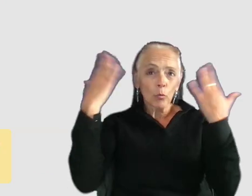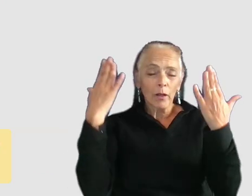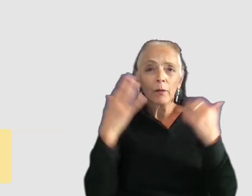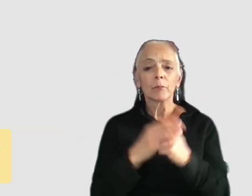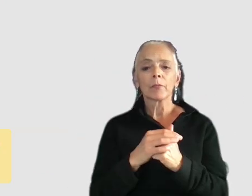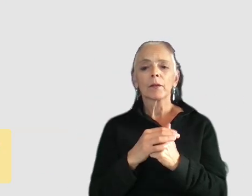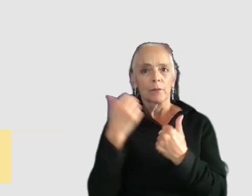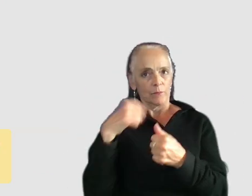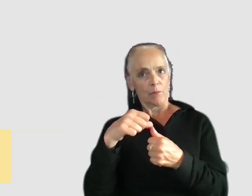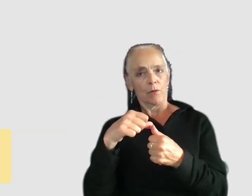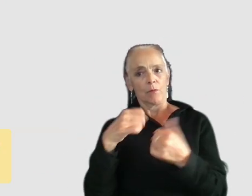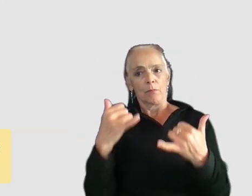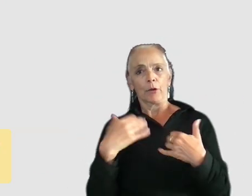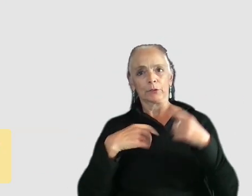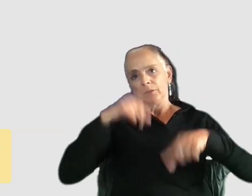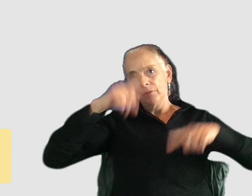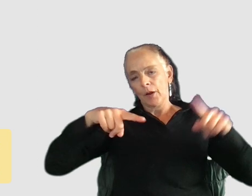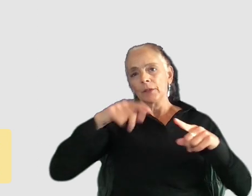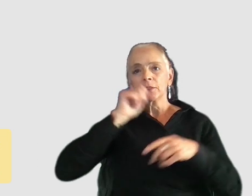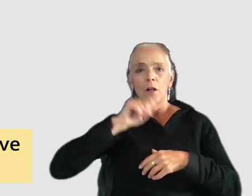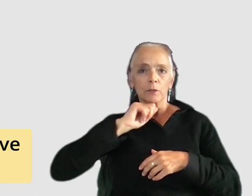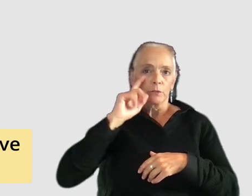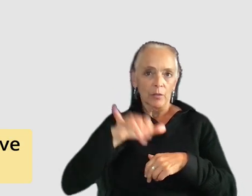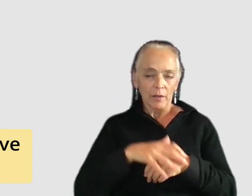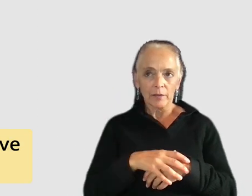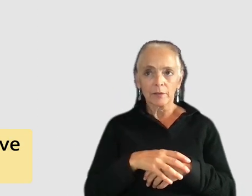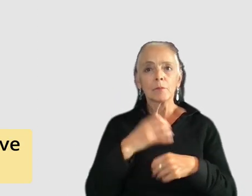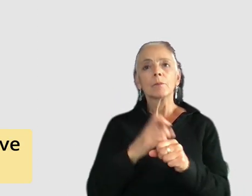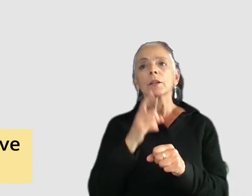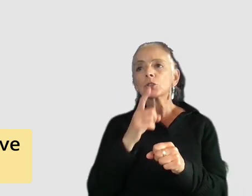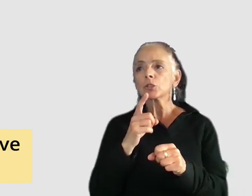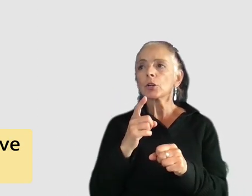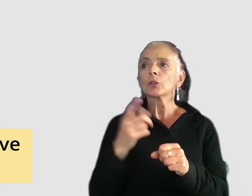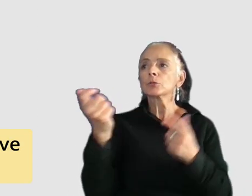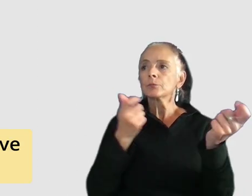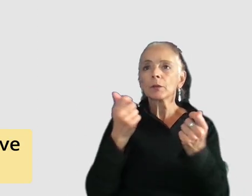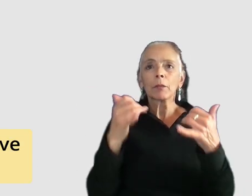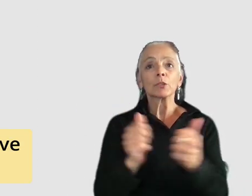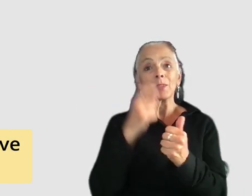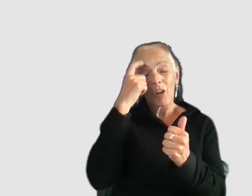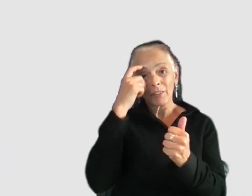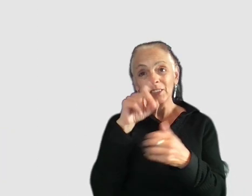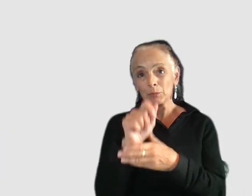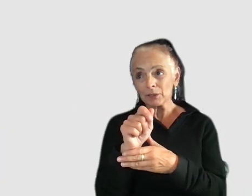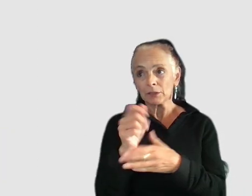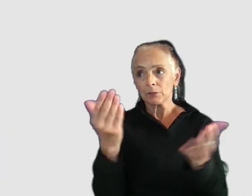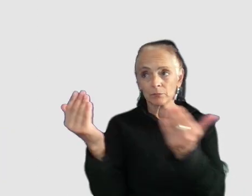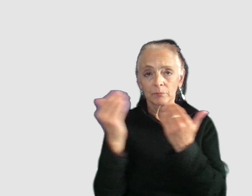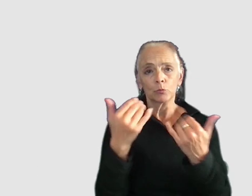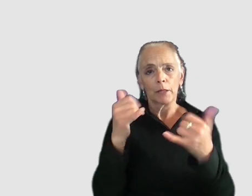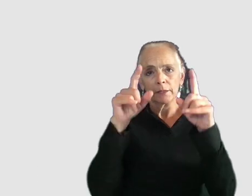remember that players will have vastly different tolerances for this so make sure to bring players with cognitive disabilities into playtest and get that feedback